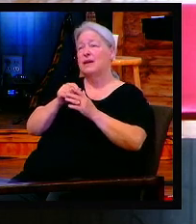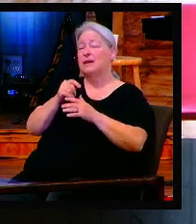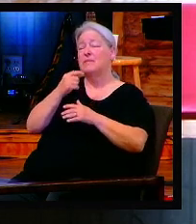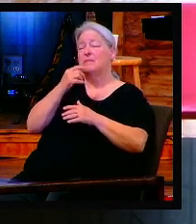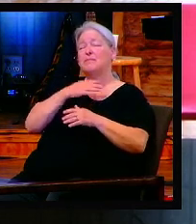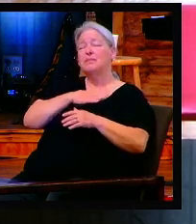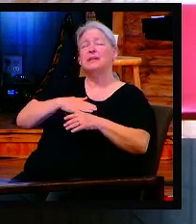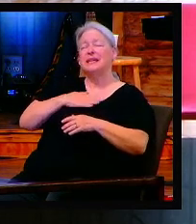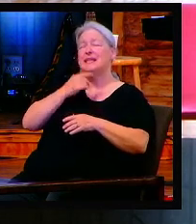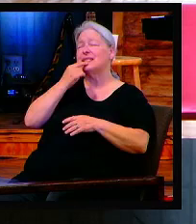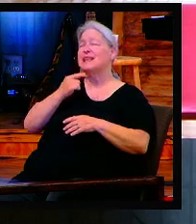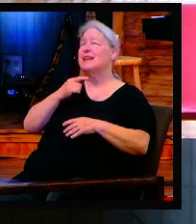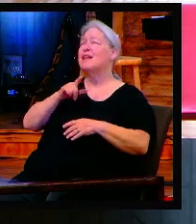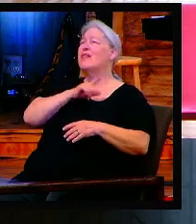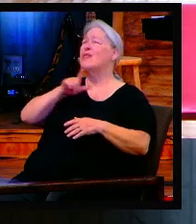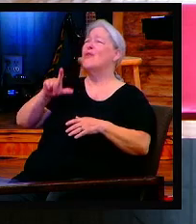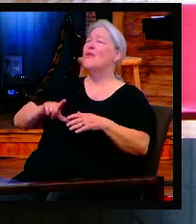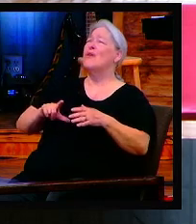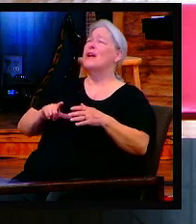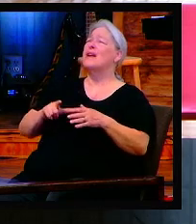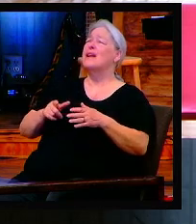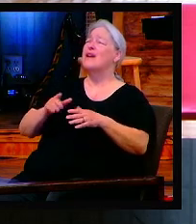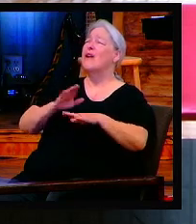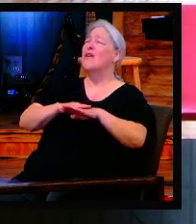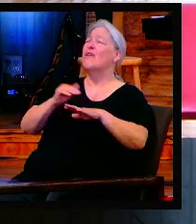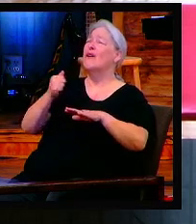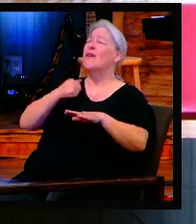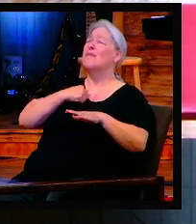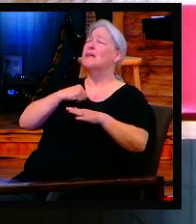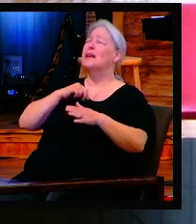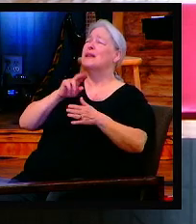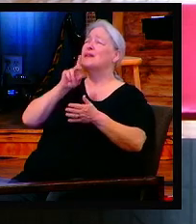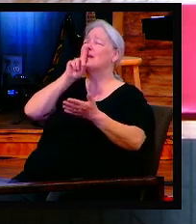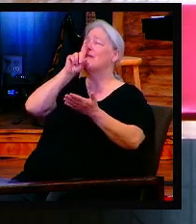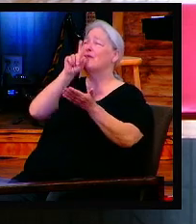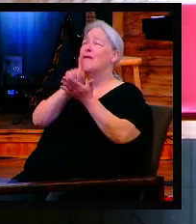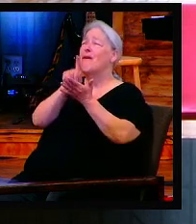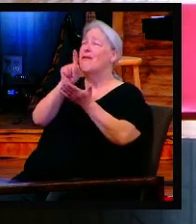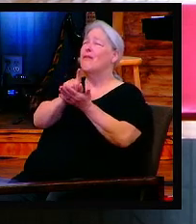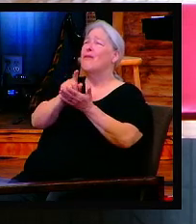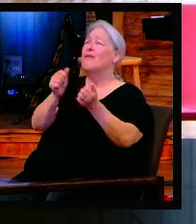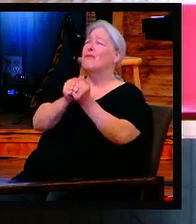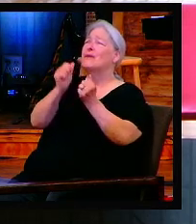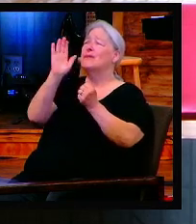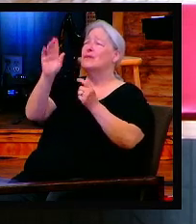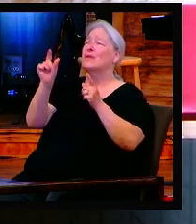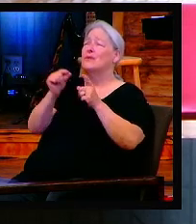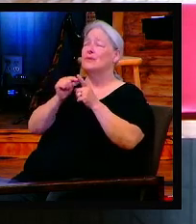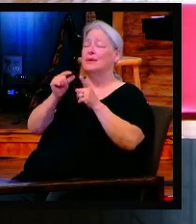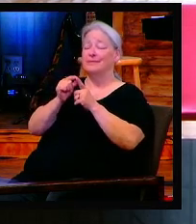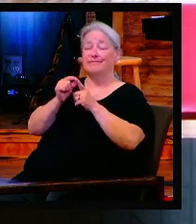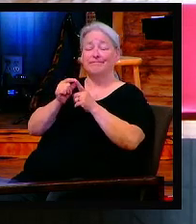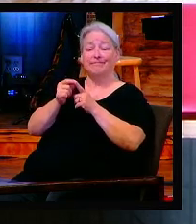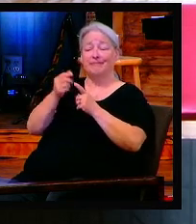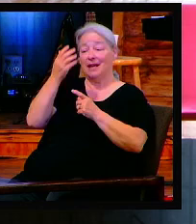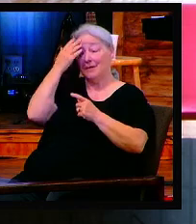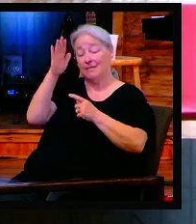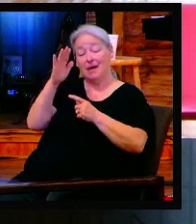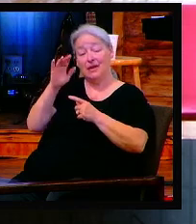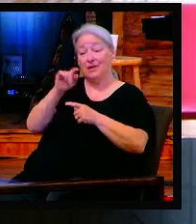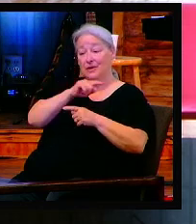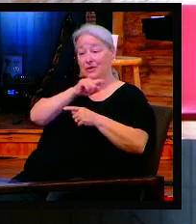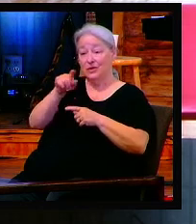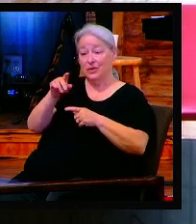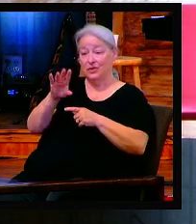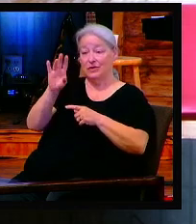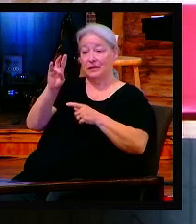word? Man, he'll answer that. I'm telling you, I don't care if you're seven or 77. If